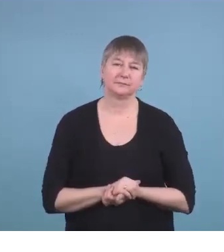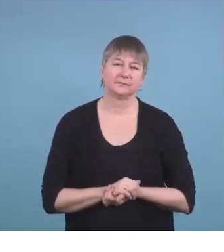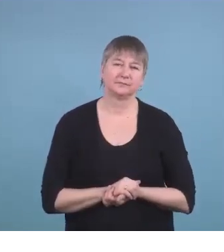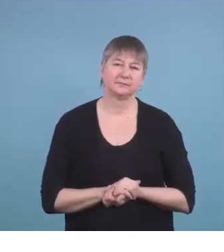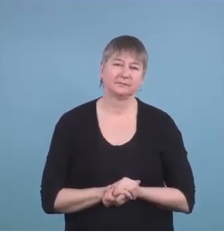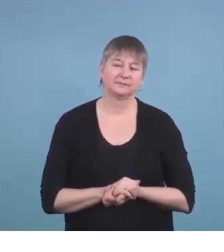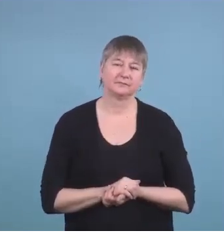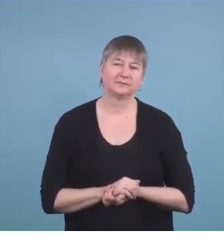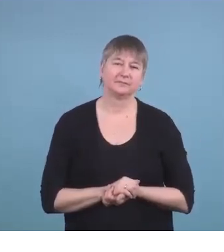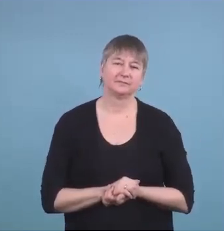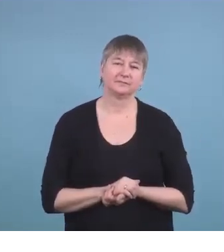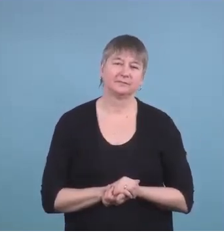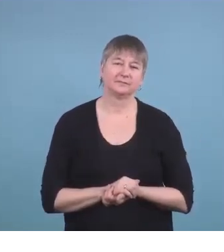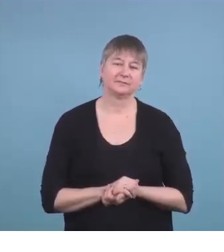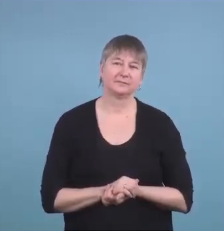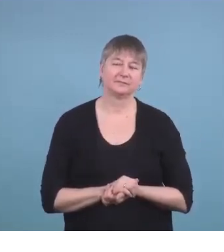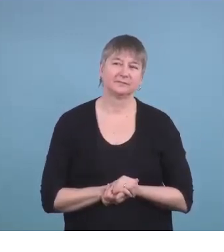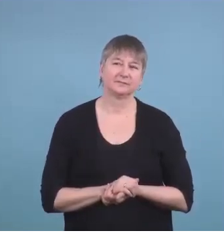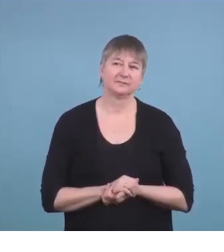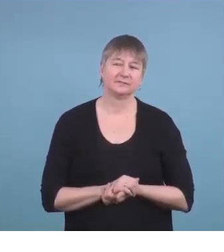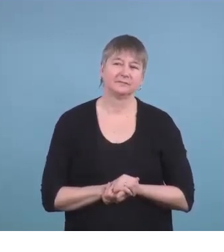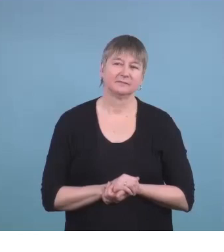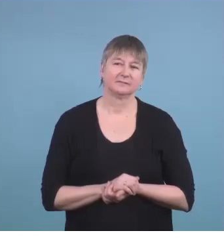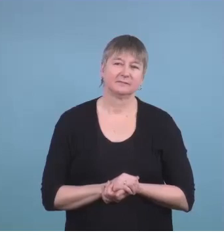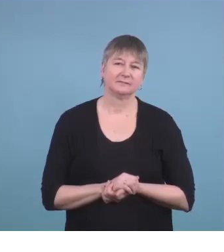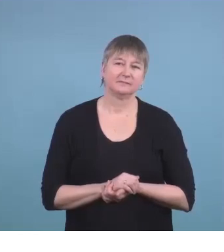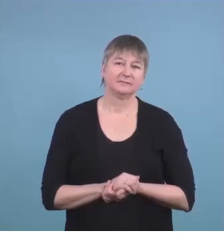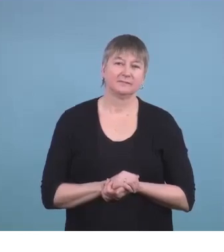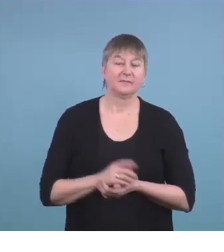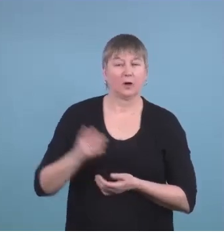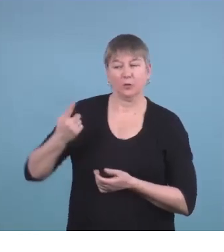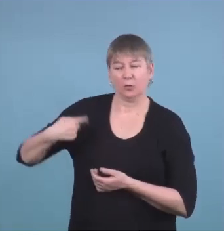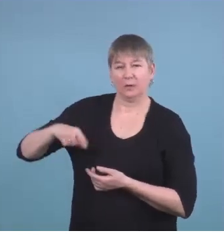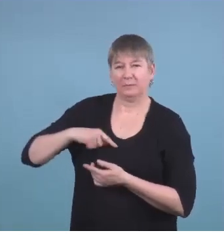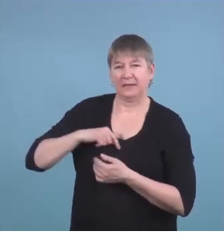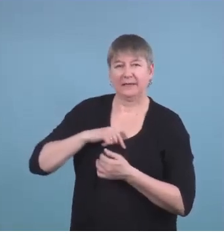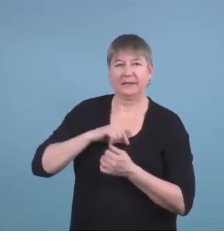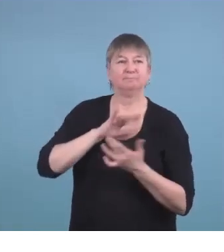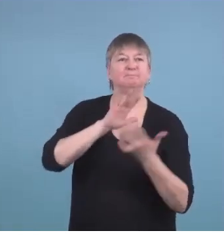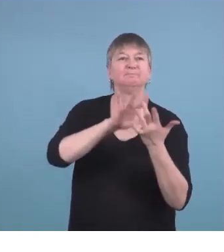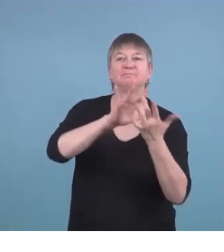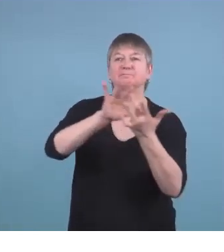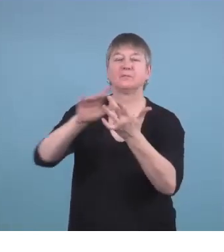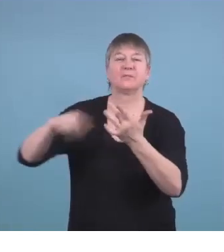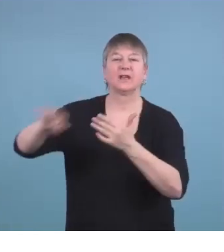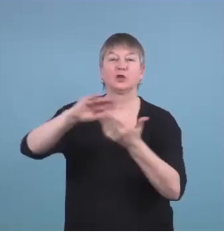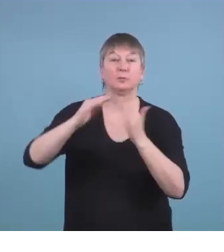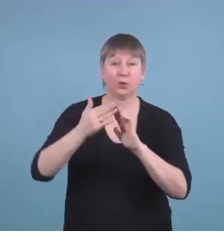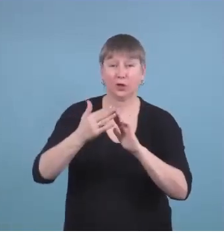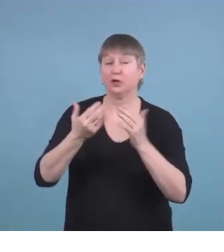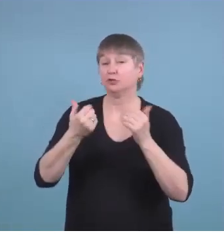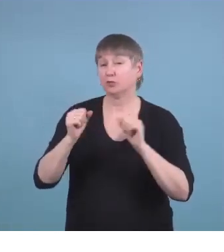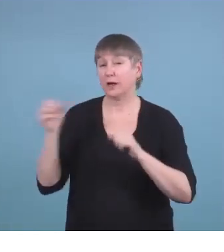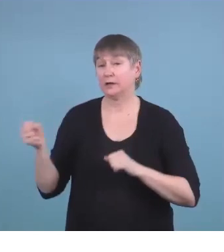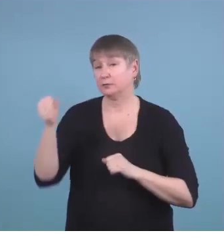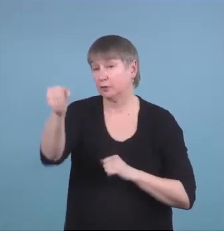We've been working to build some community networks in order to have job placements for our students.